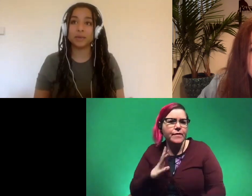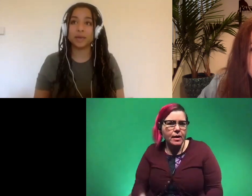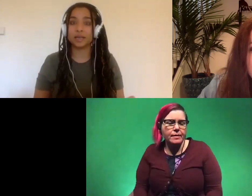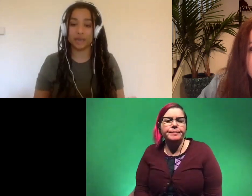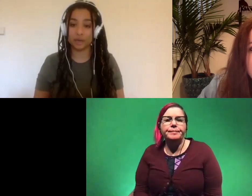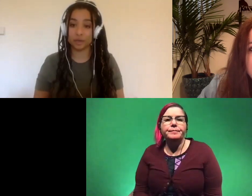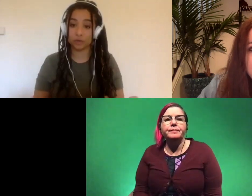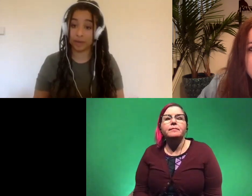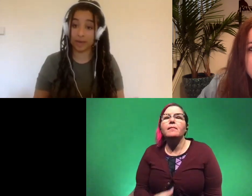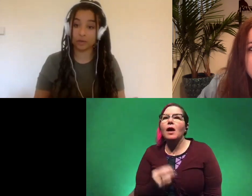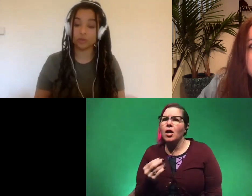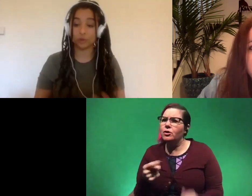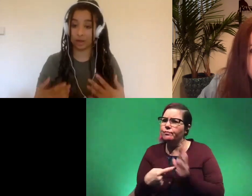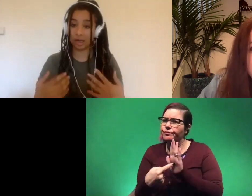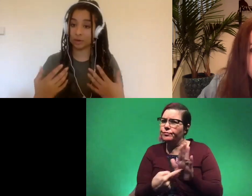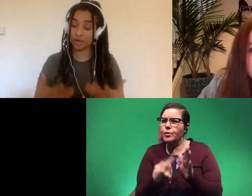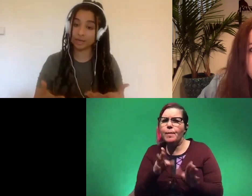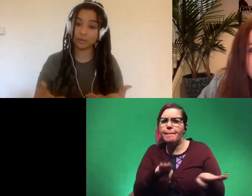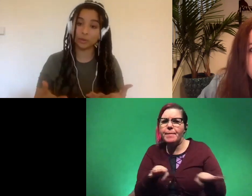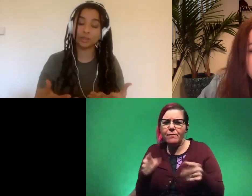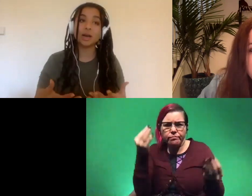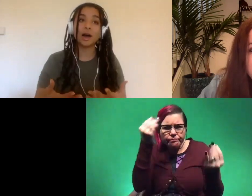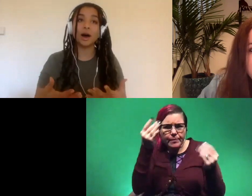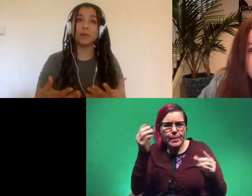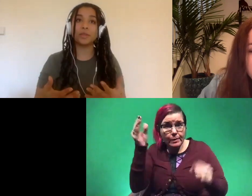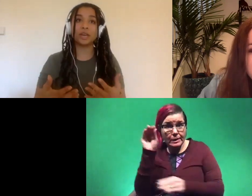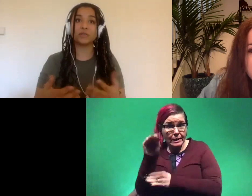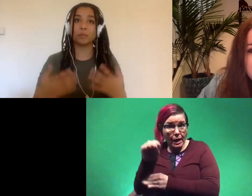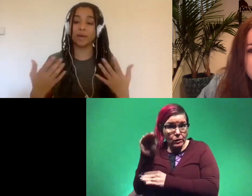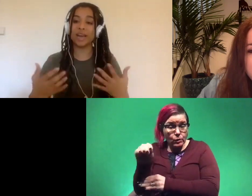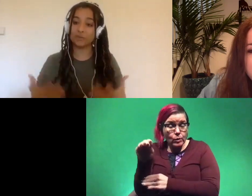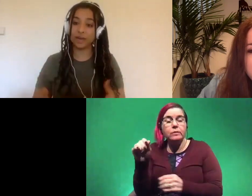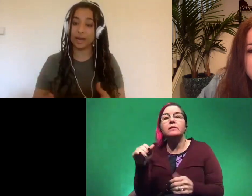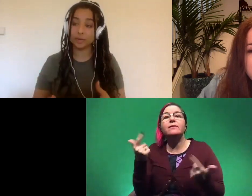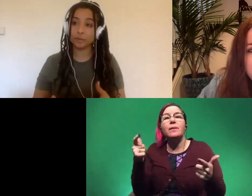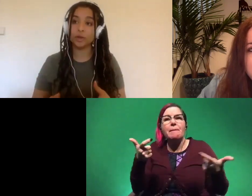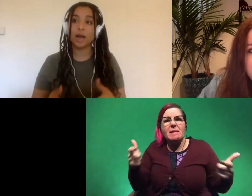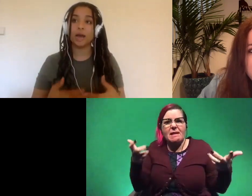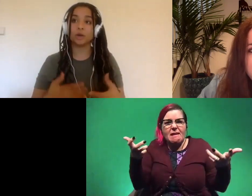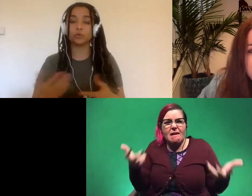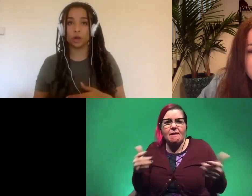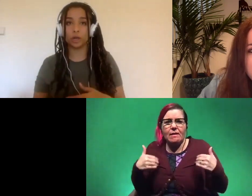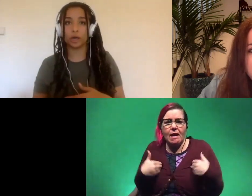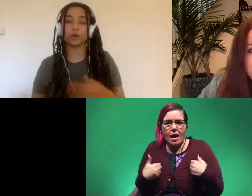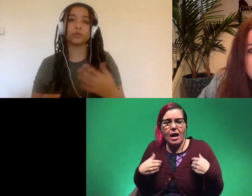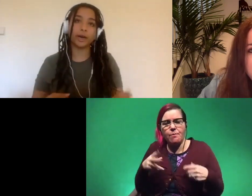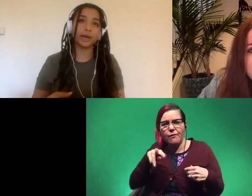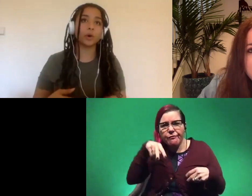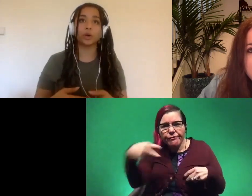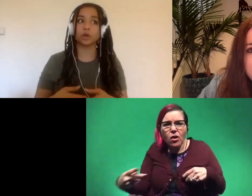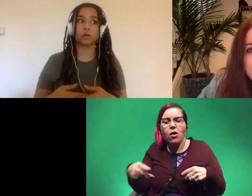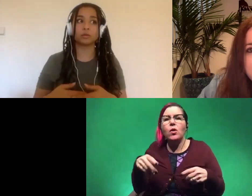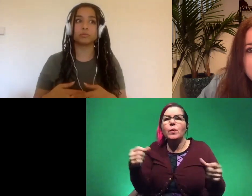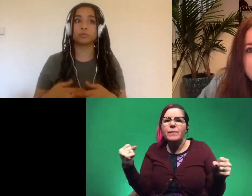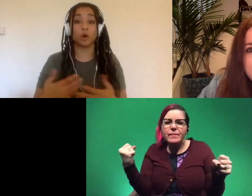big indicators for behavior so if you're thinking about dinosaurs um think if you're a big heavy animal and you're falling or you're fighting